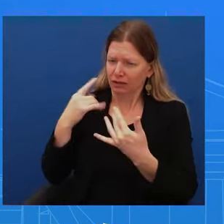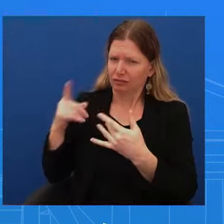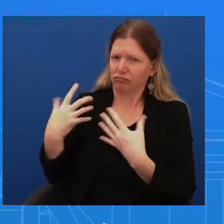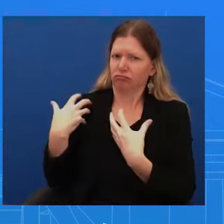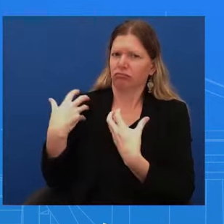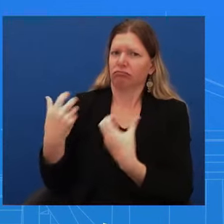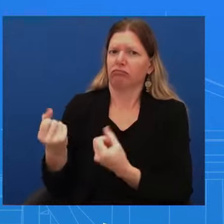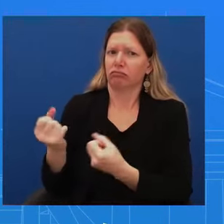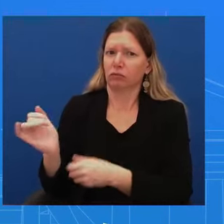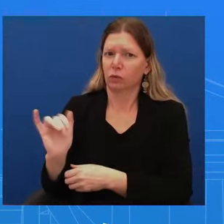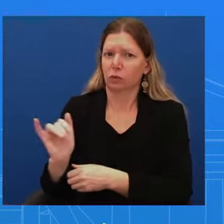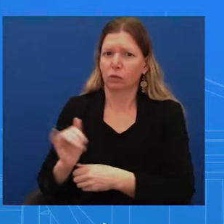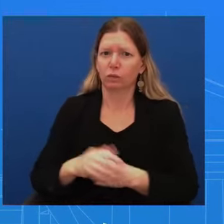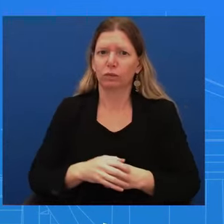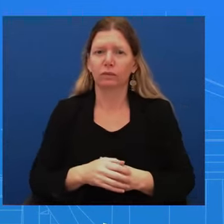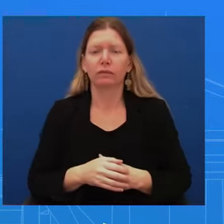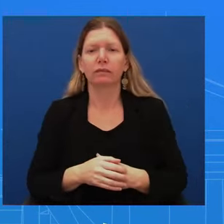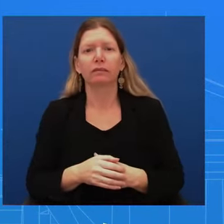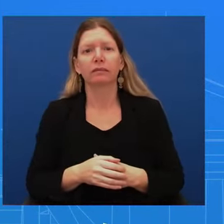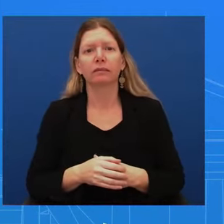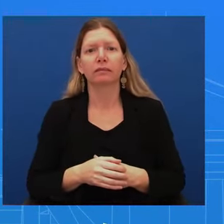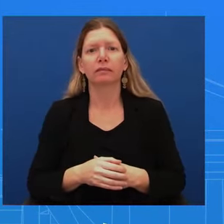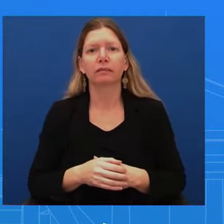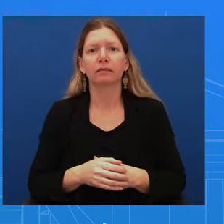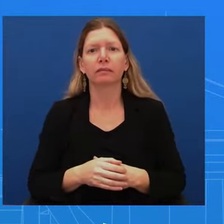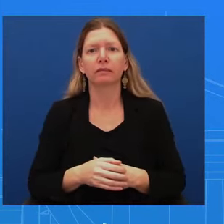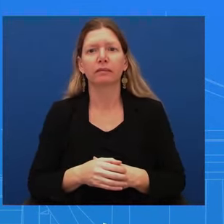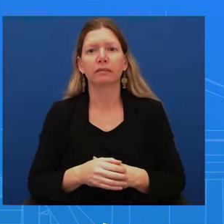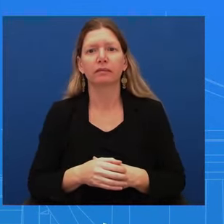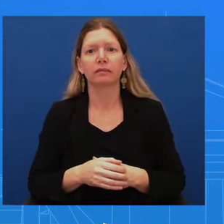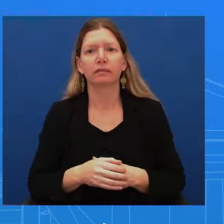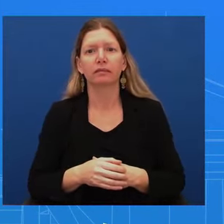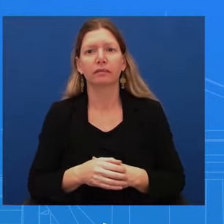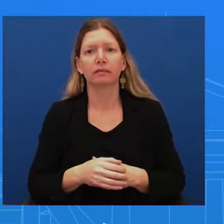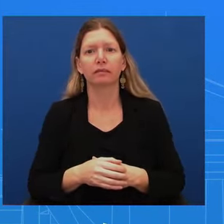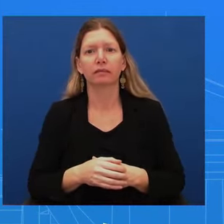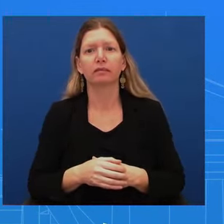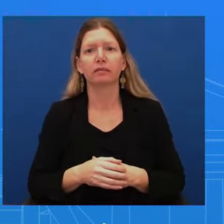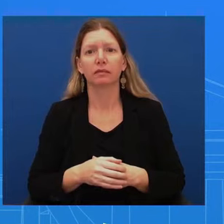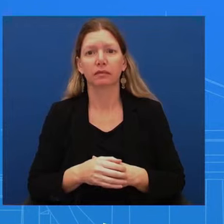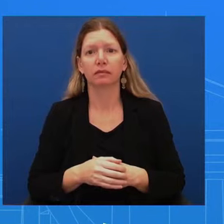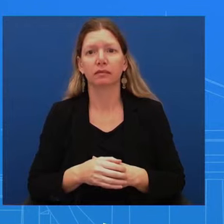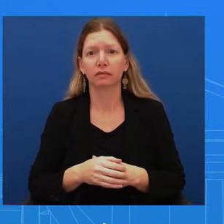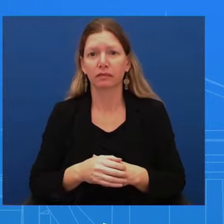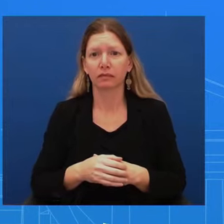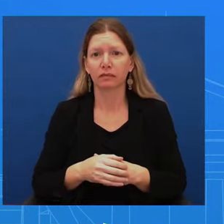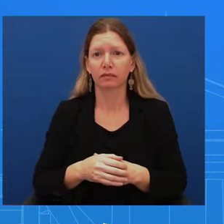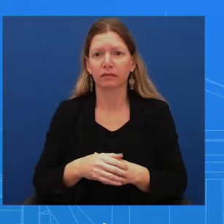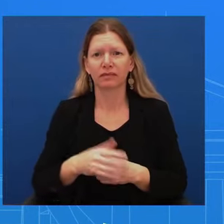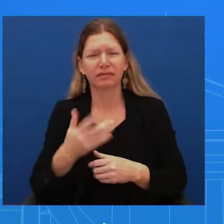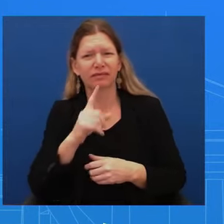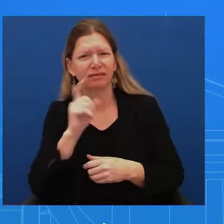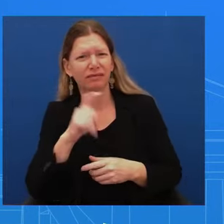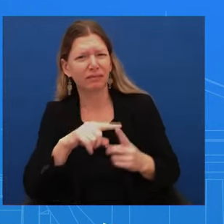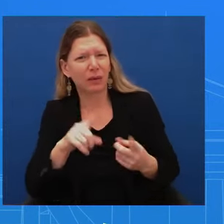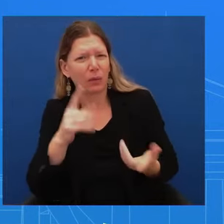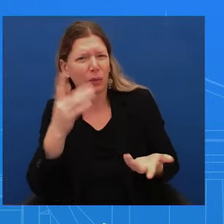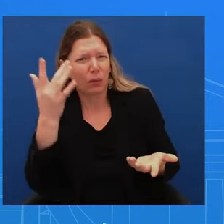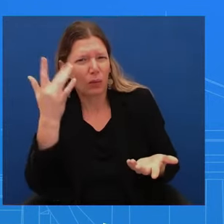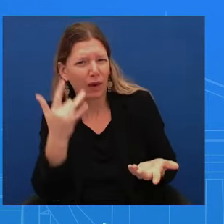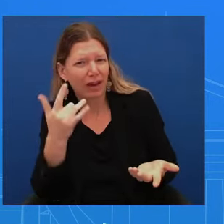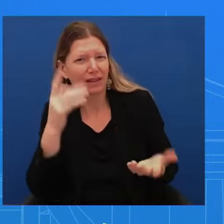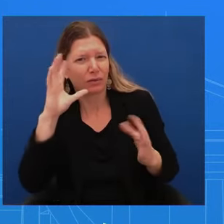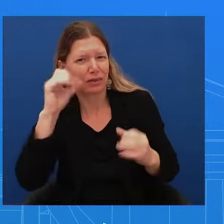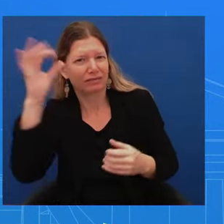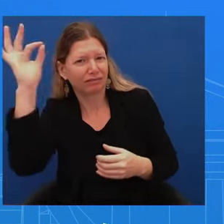hospital again. totally understand. I totally understand the question. well, we're going to redo this with a process? I totally understand the